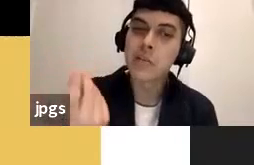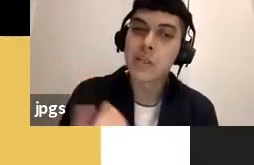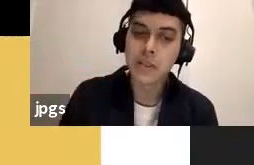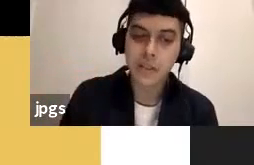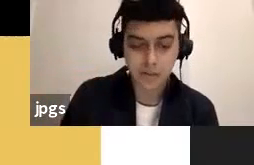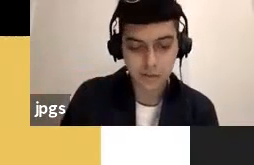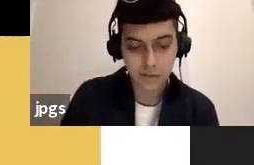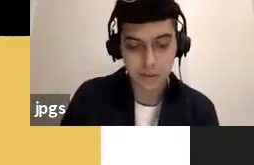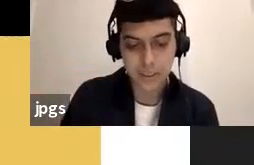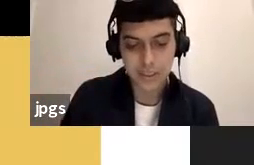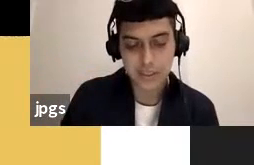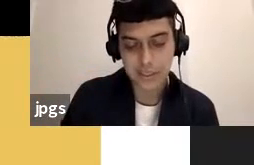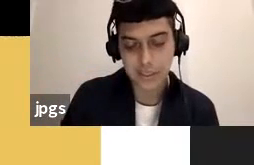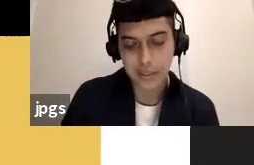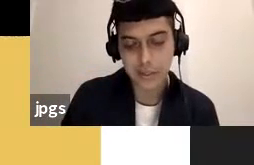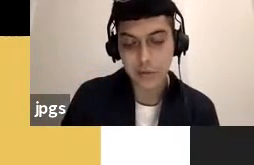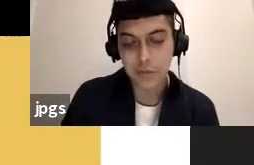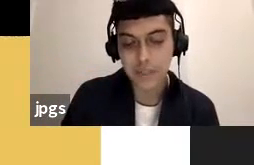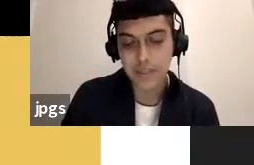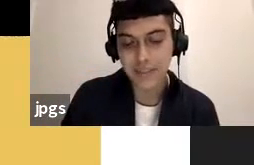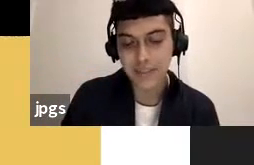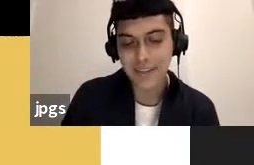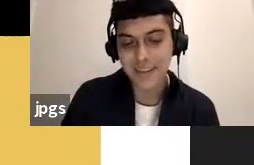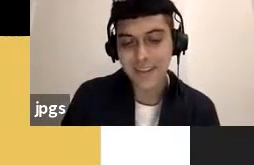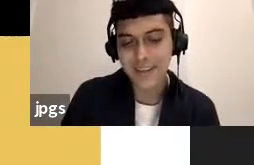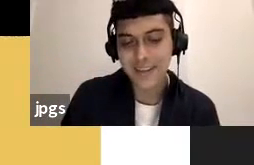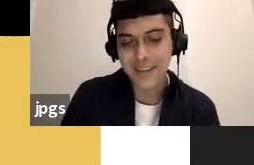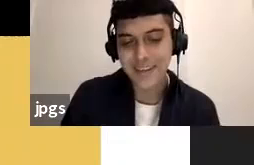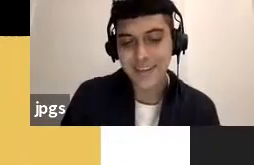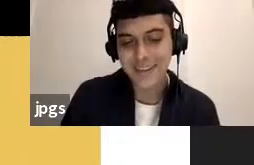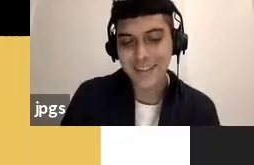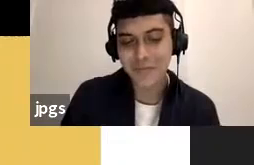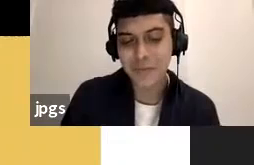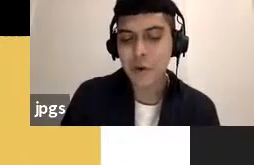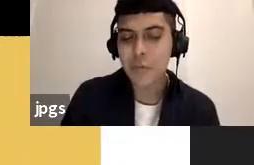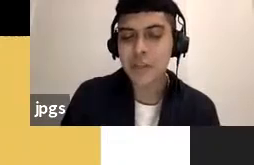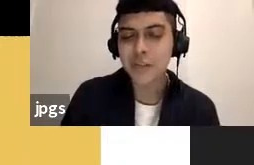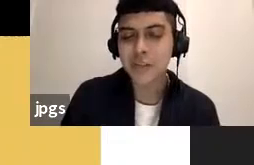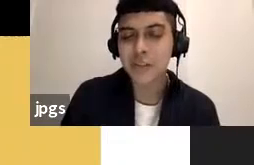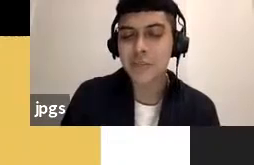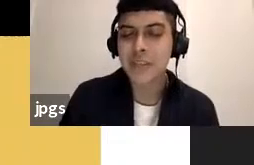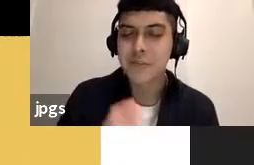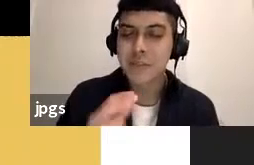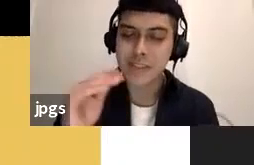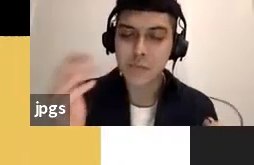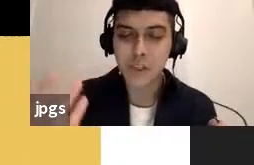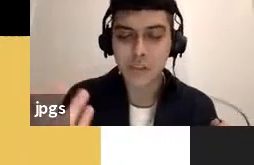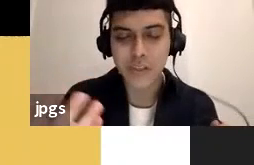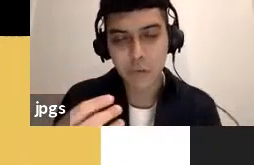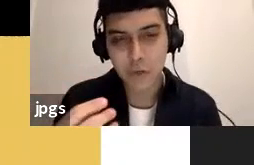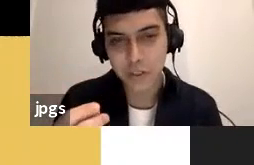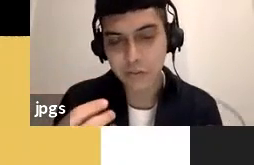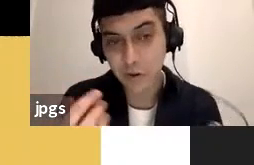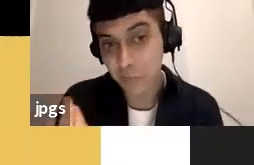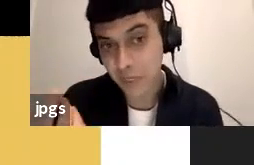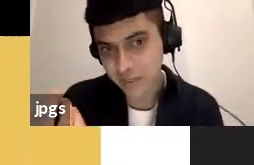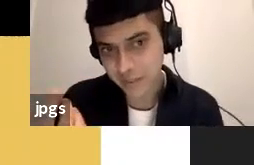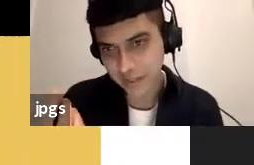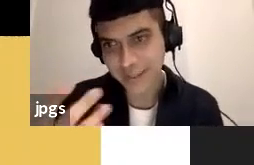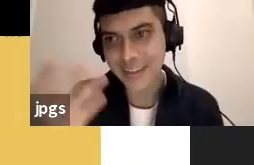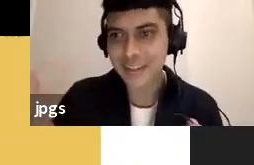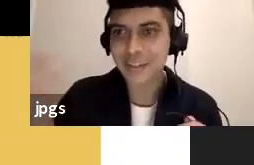tropical belt or this idea of the um tropical turn playing with the timology the word